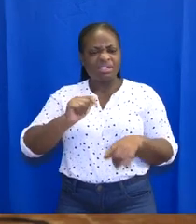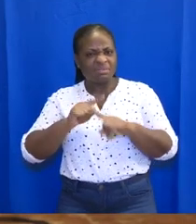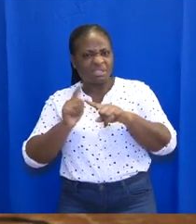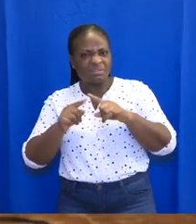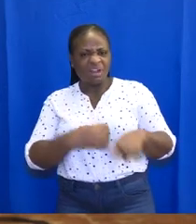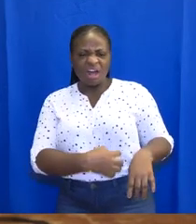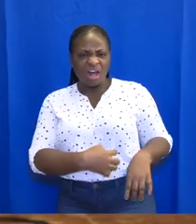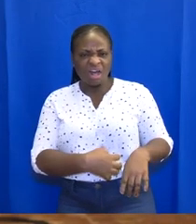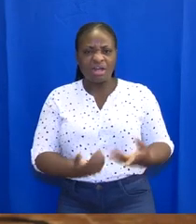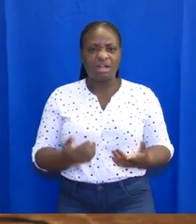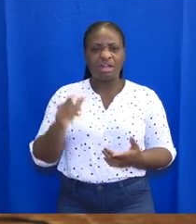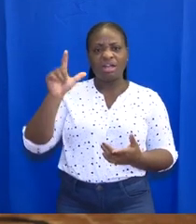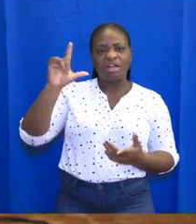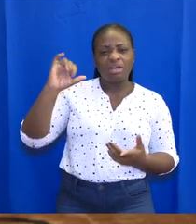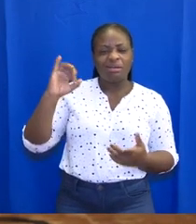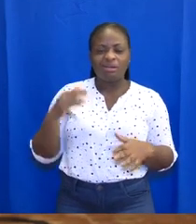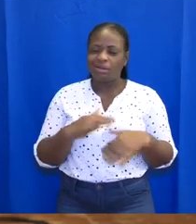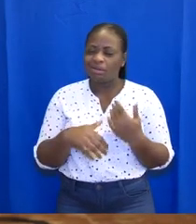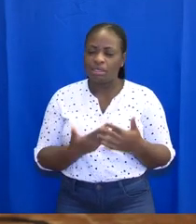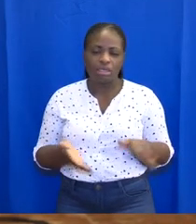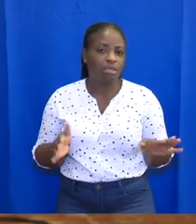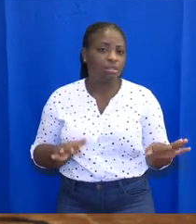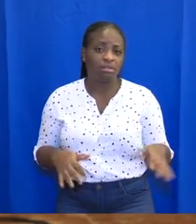disease, and asthma have sadly died.